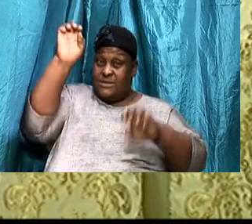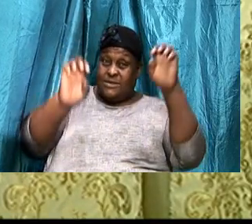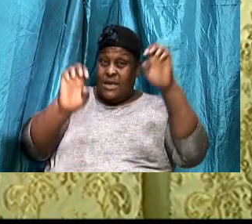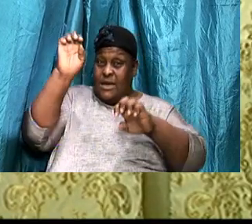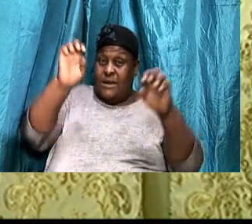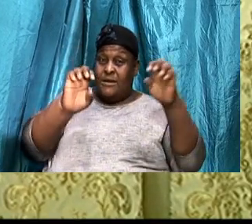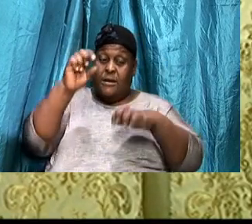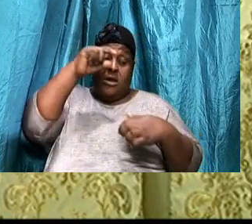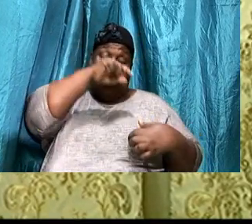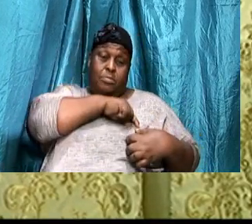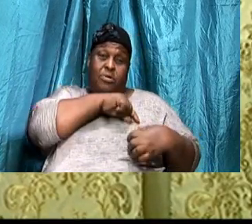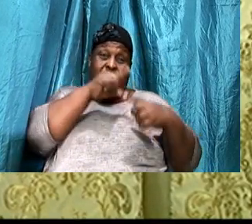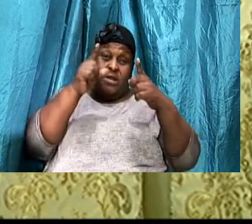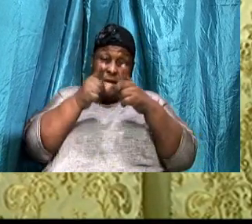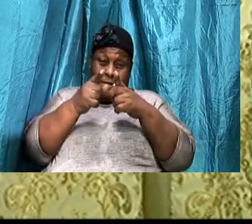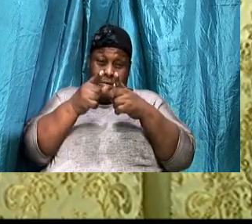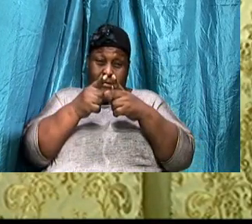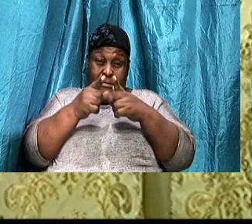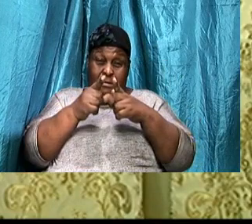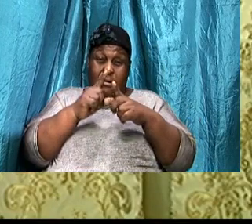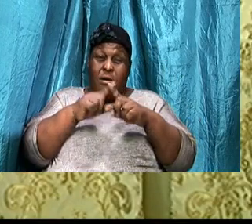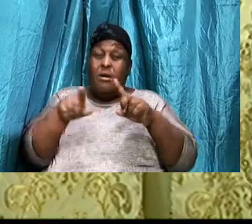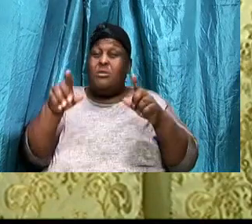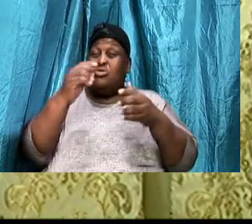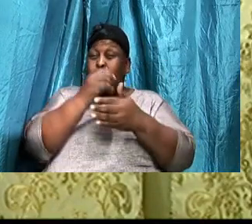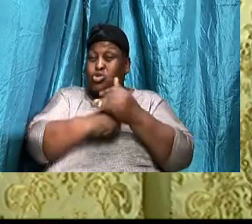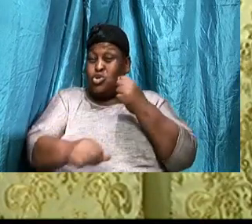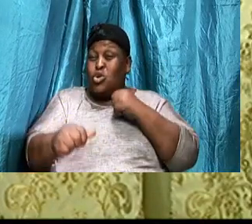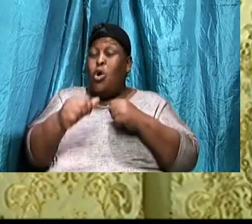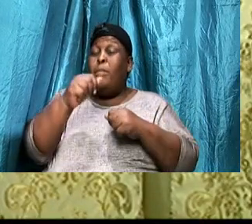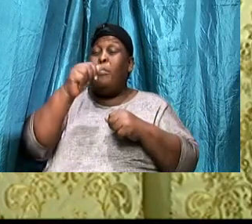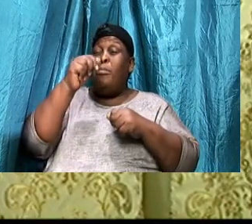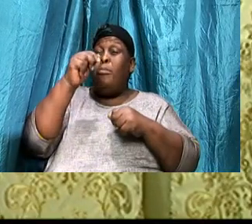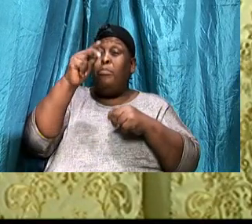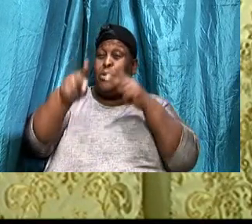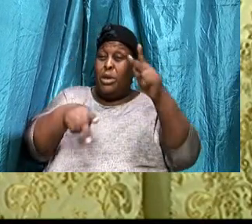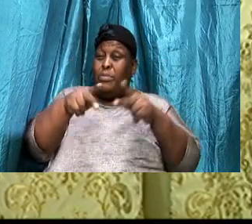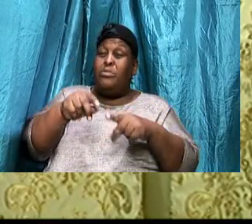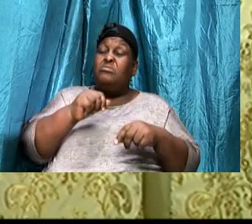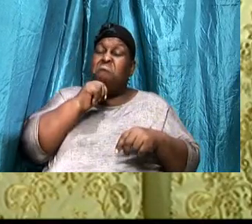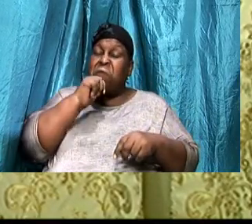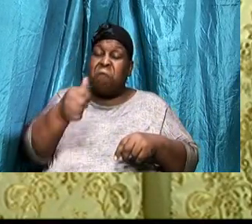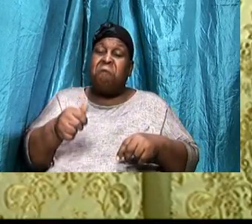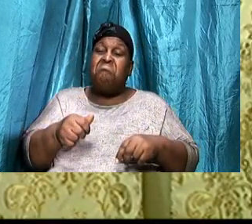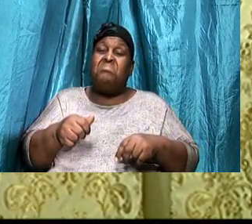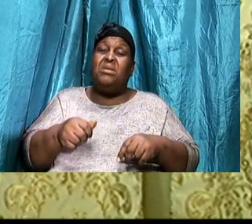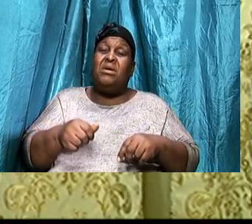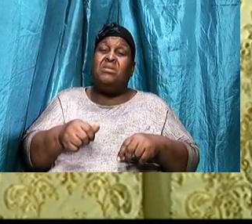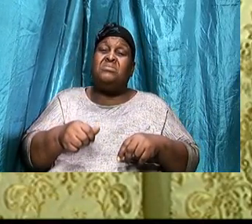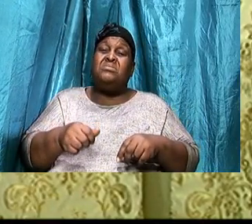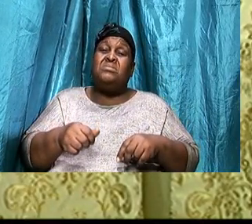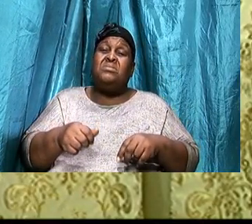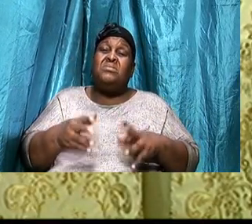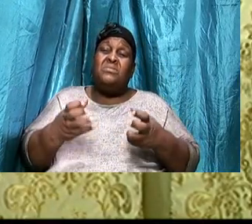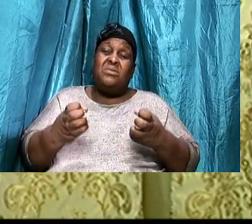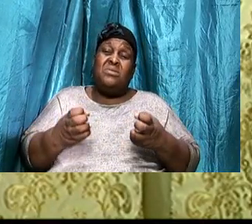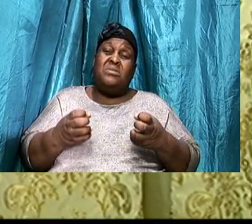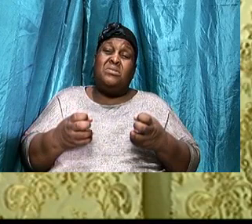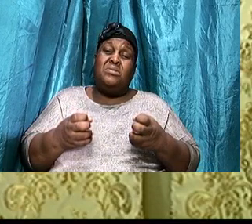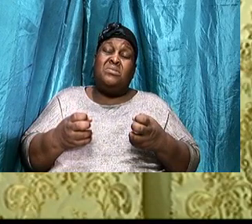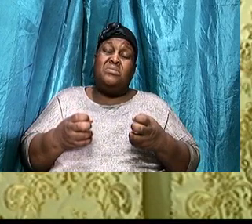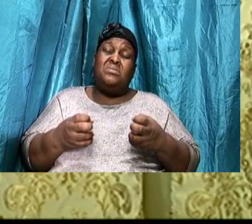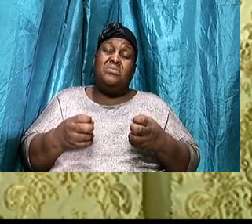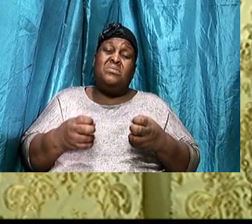some folks, Are not willing, To get the profit, Of that little, I want to tell you, Child of God,